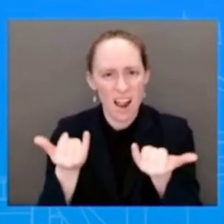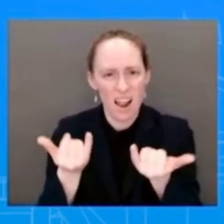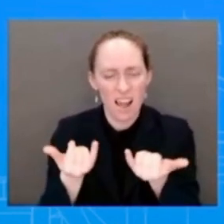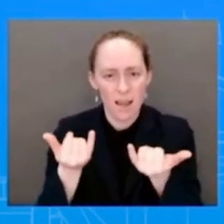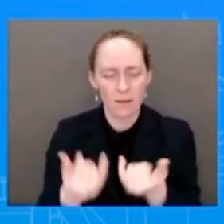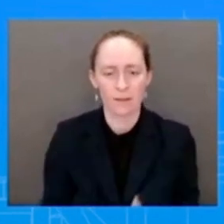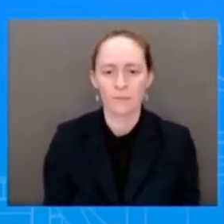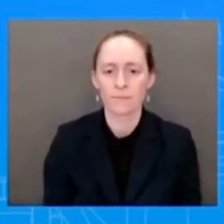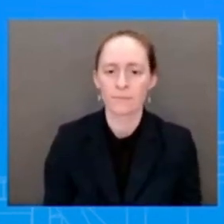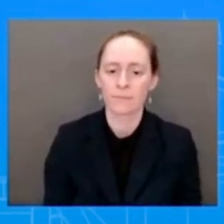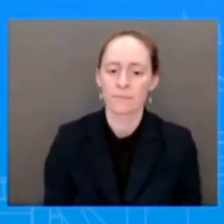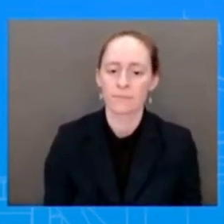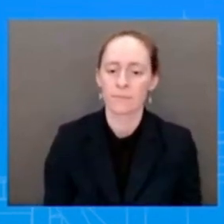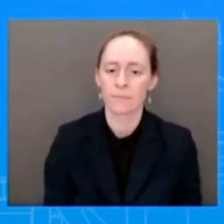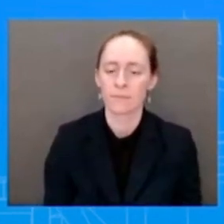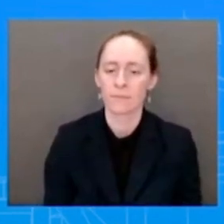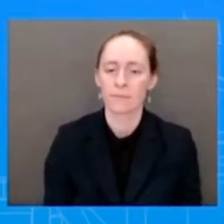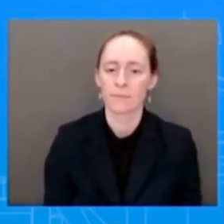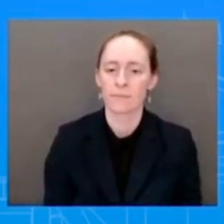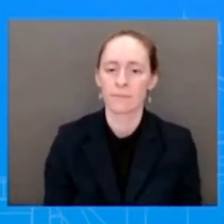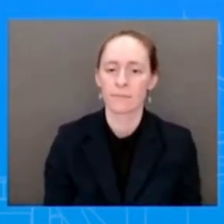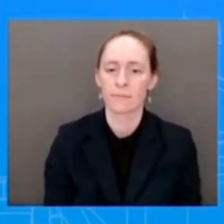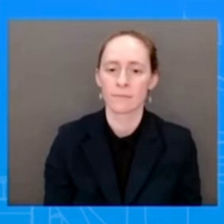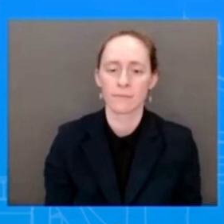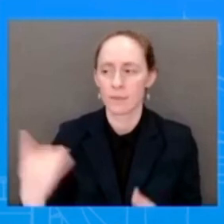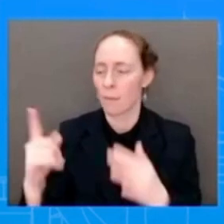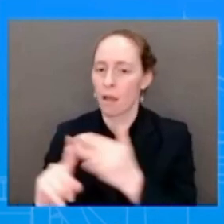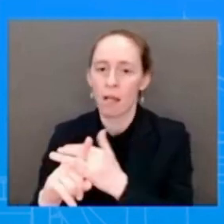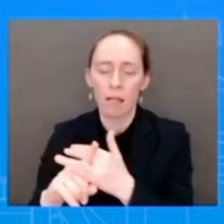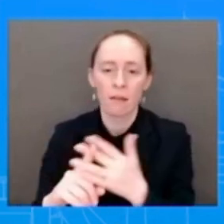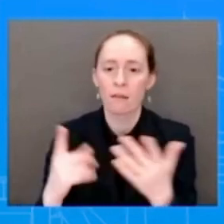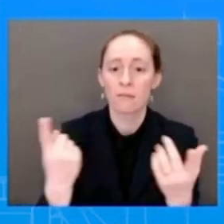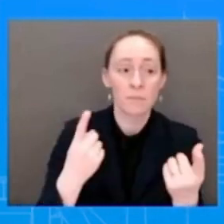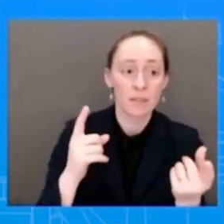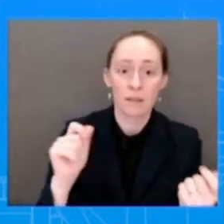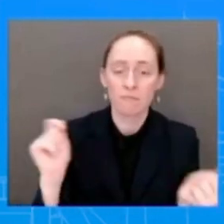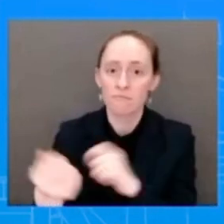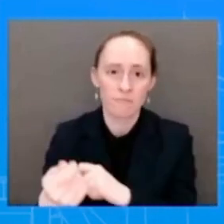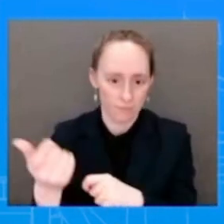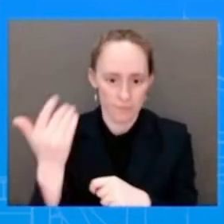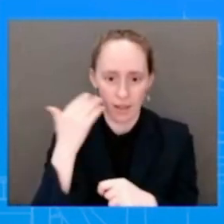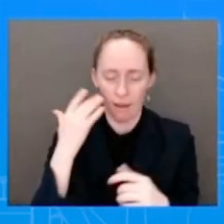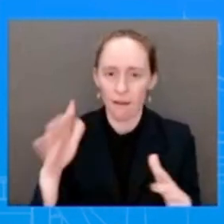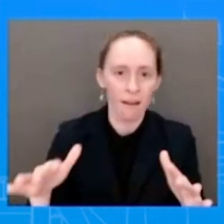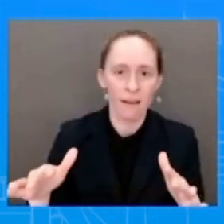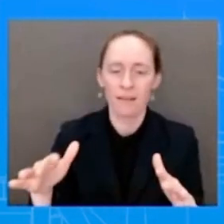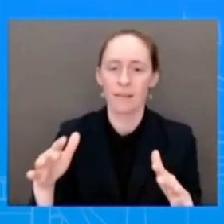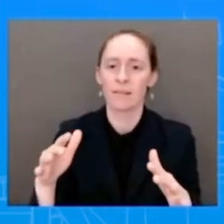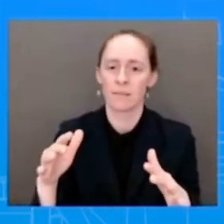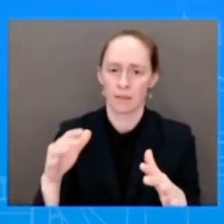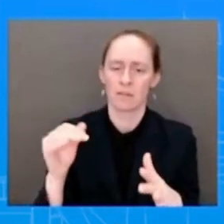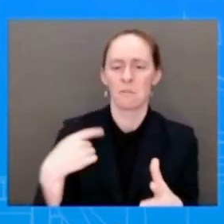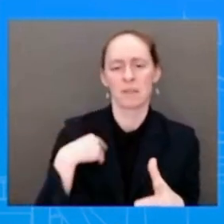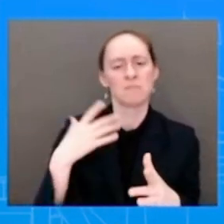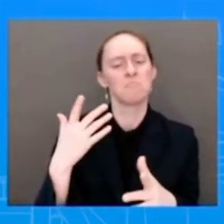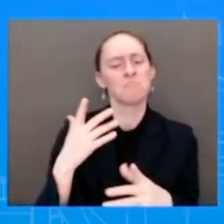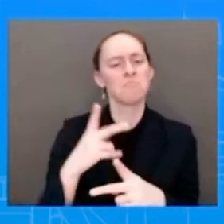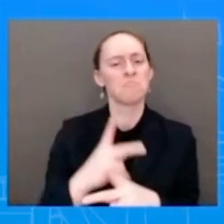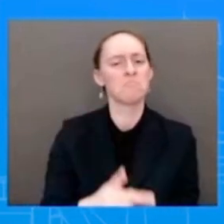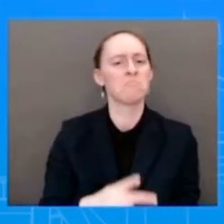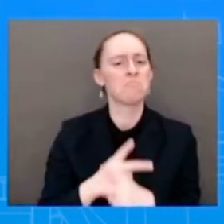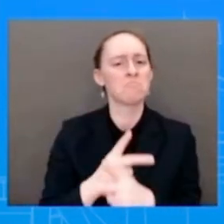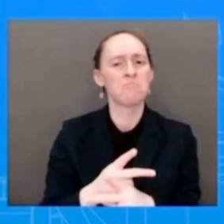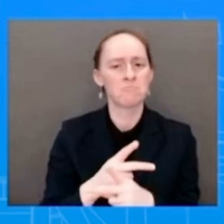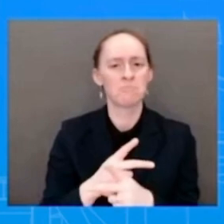things change and things move very, very quickly. And so I've continued to provide the information that I have had at the time